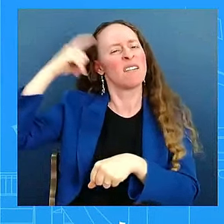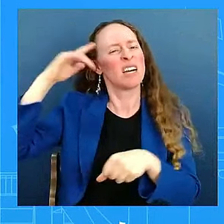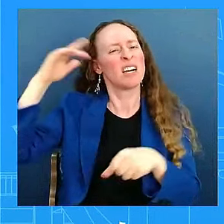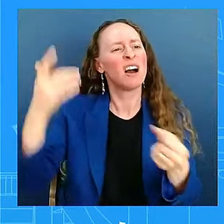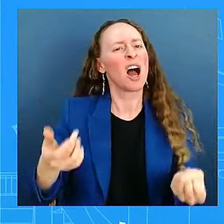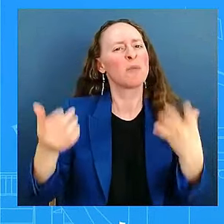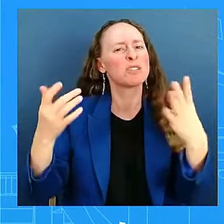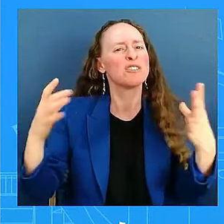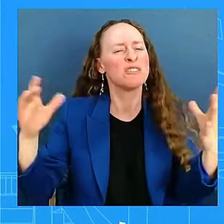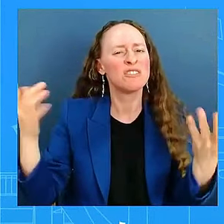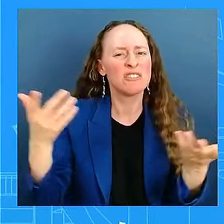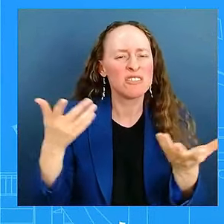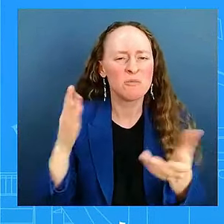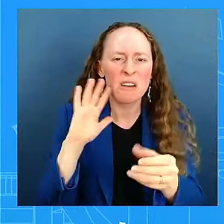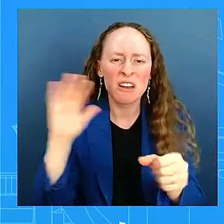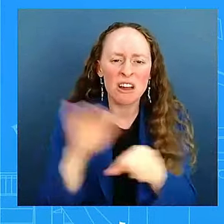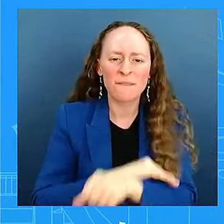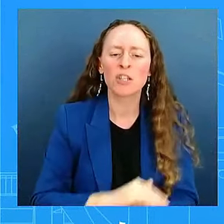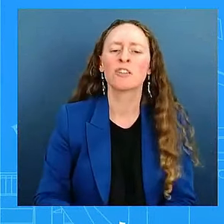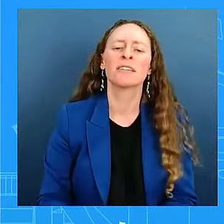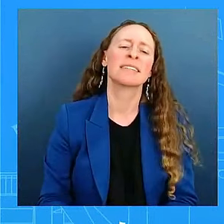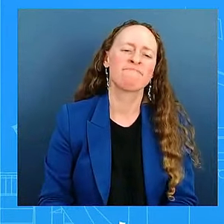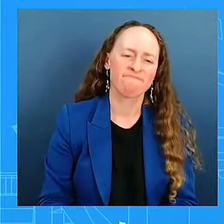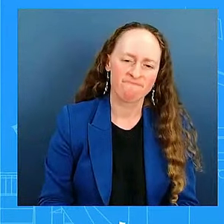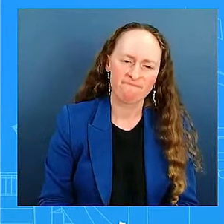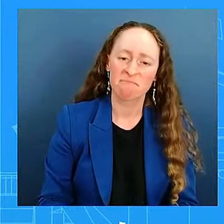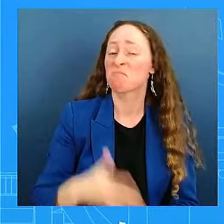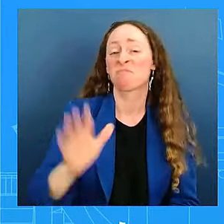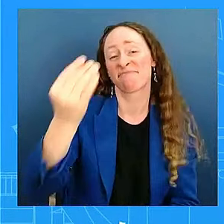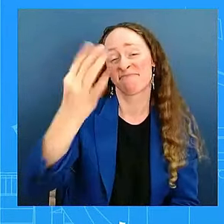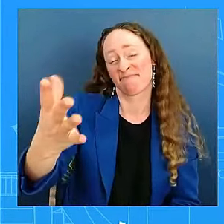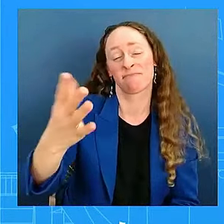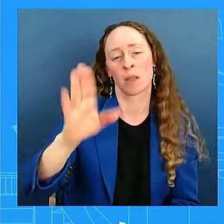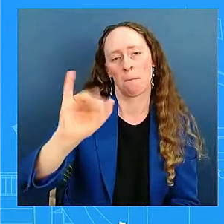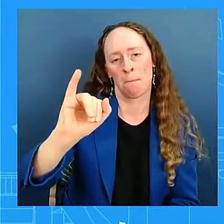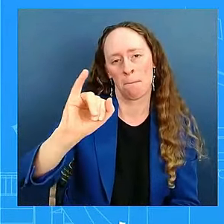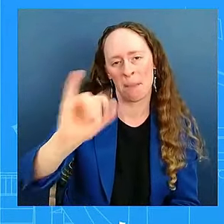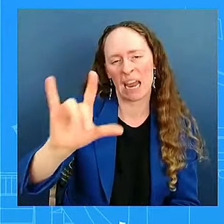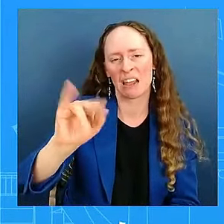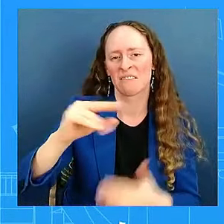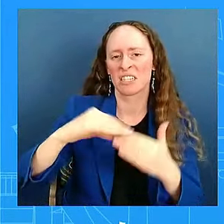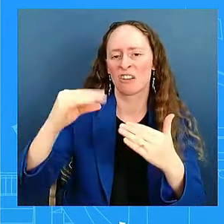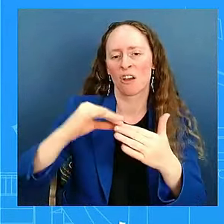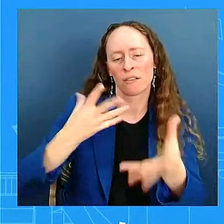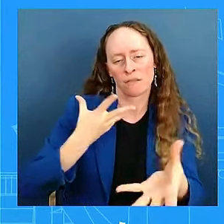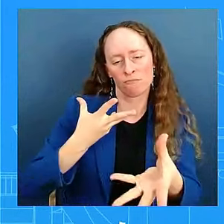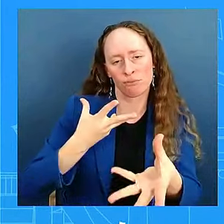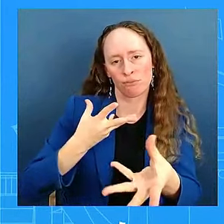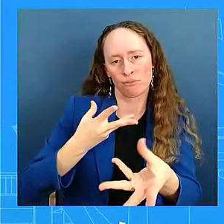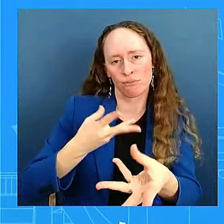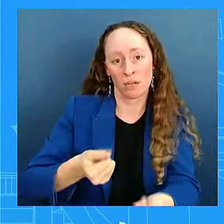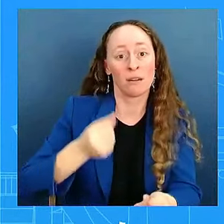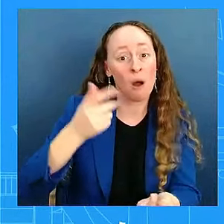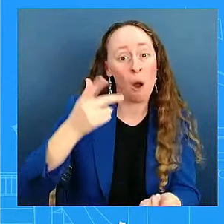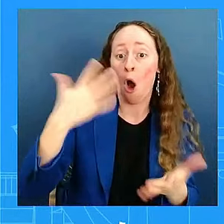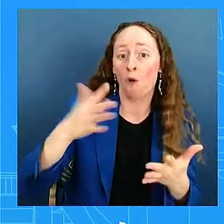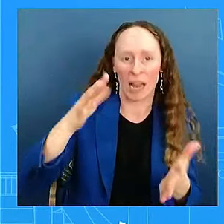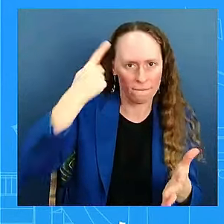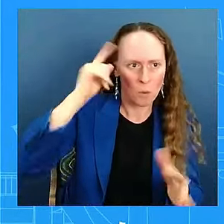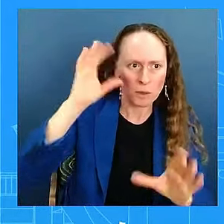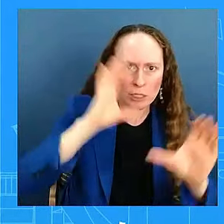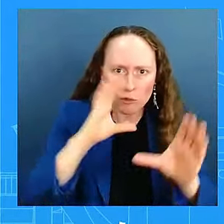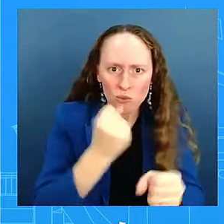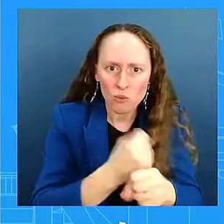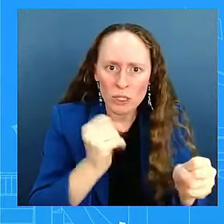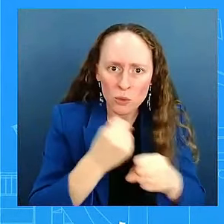in terms of the search and rescue and the response. I should note that we already have